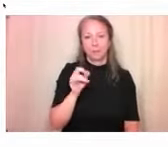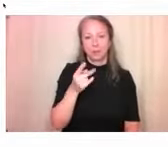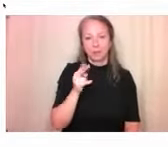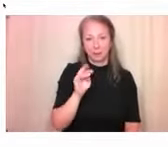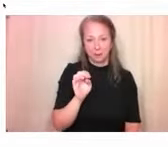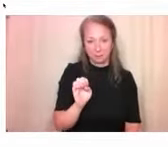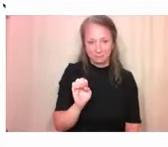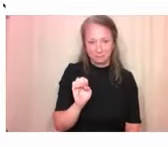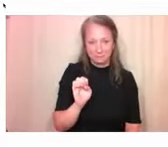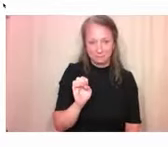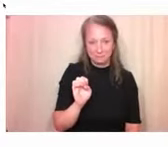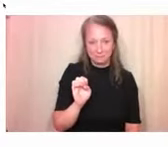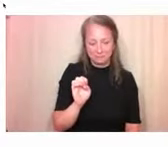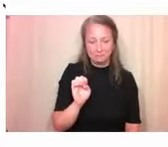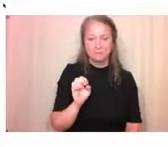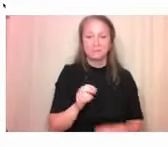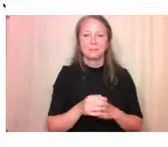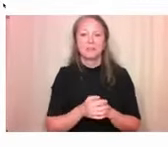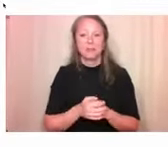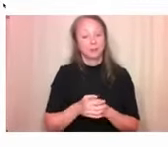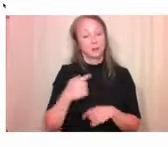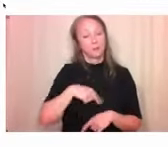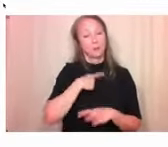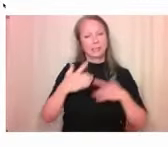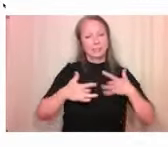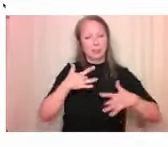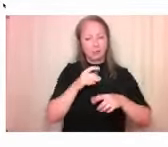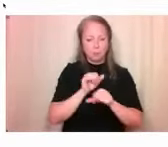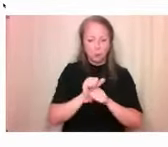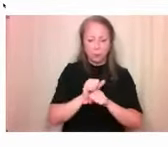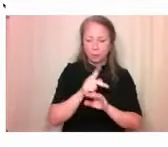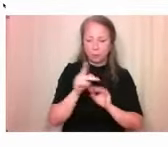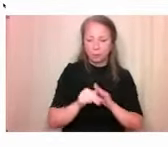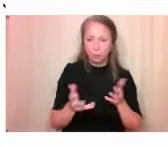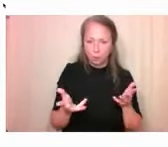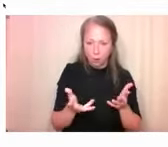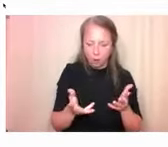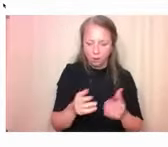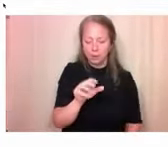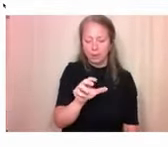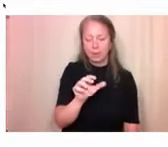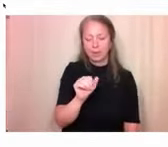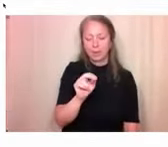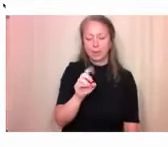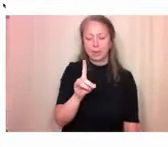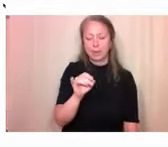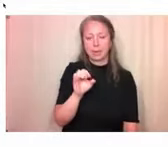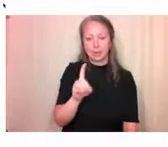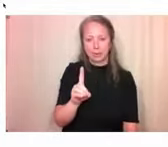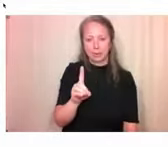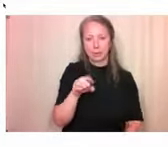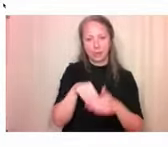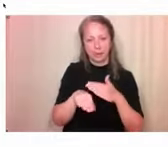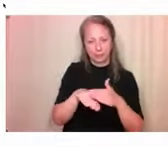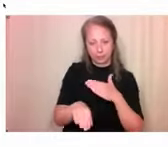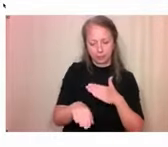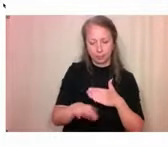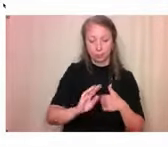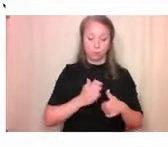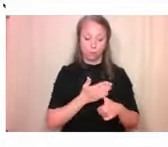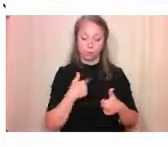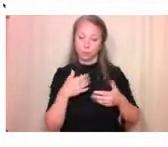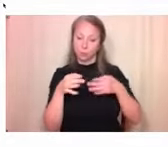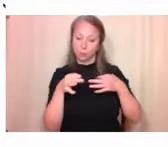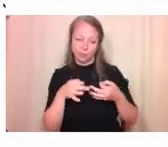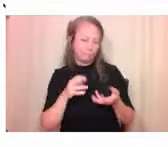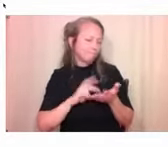project we've been working on called Candid Access. So first I'm going to give kind of an overview of what it is and then we'll give a